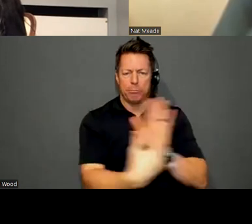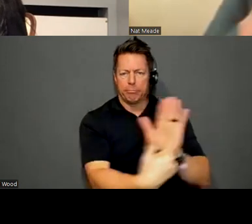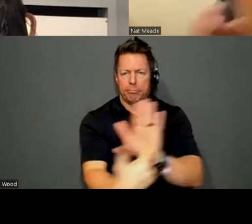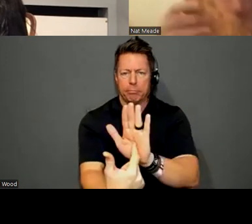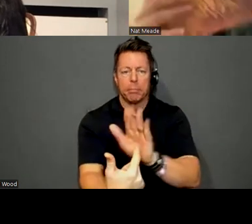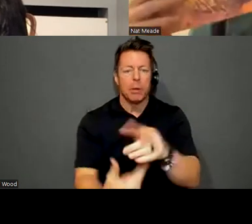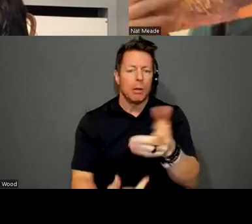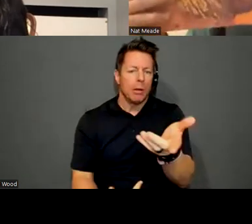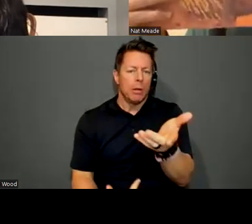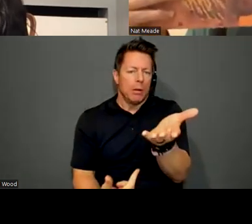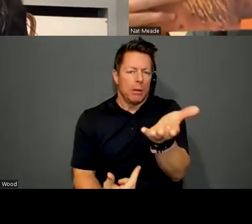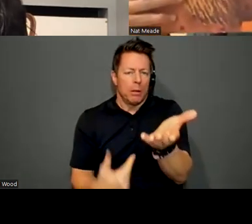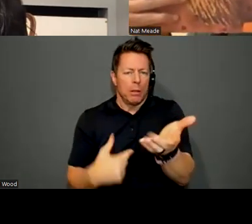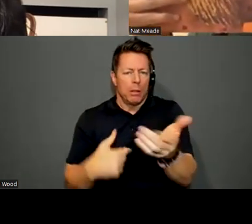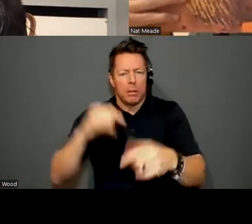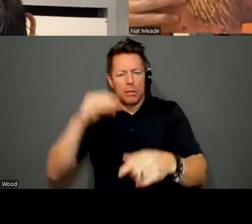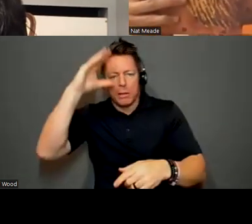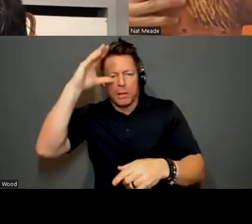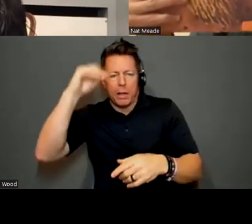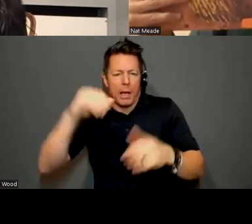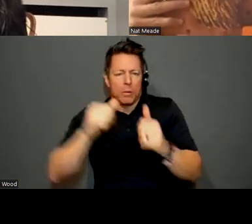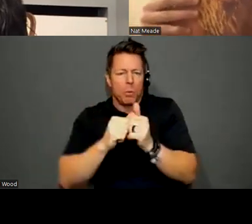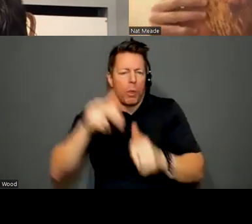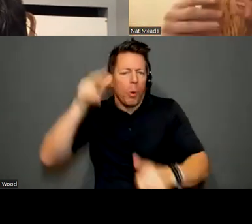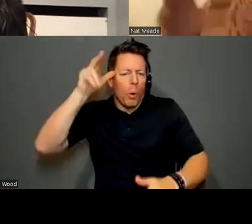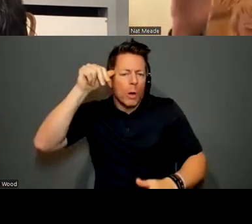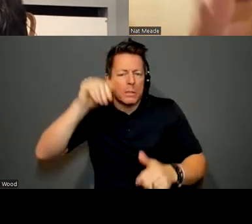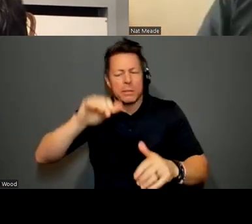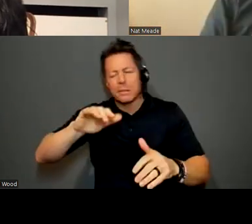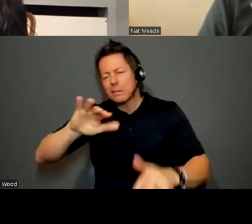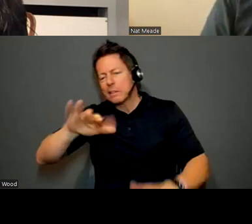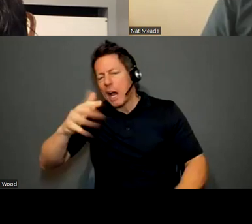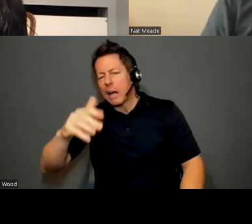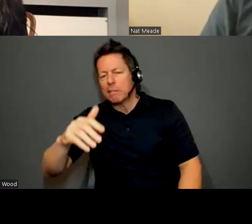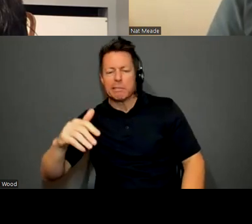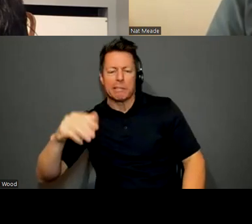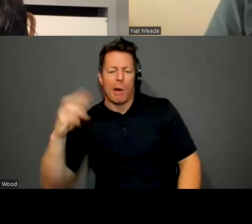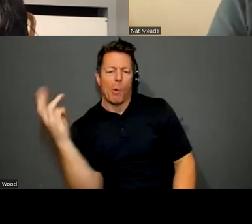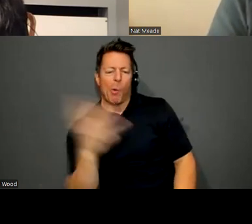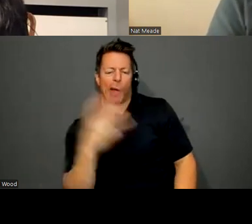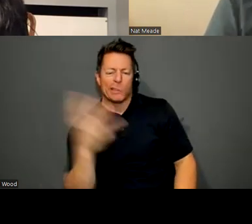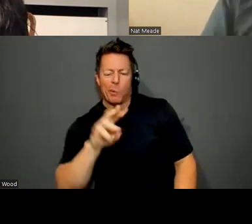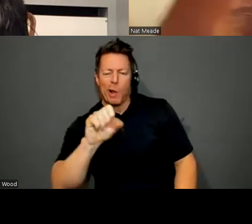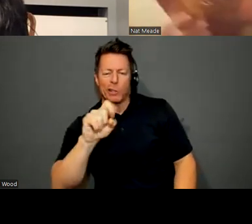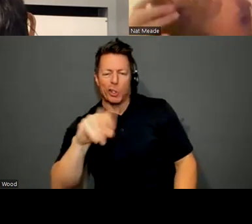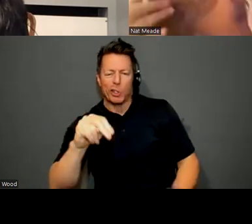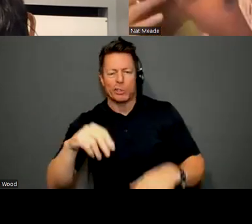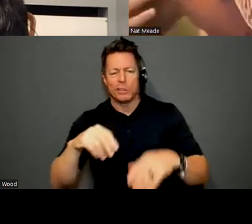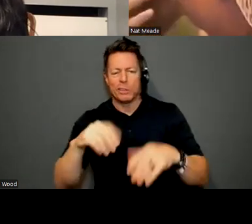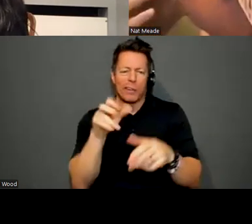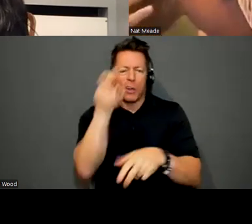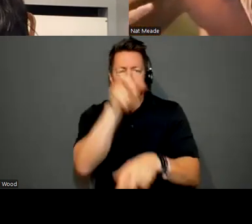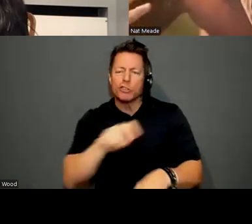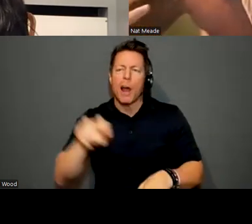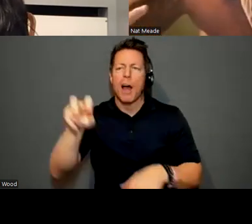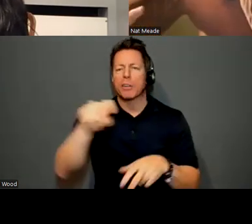like these guys with horses kind of in a Western landscape. And I kind of thought of them as seekers, as if they're traveling, seeking